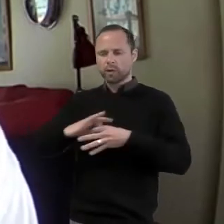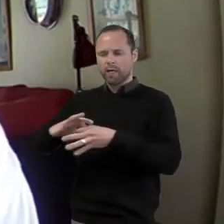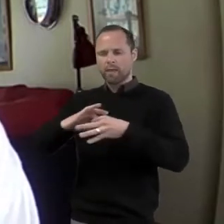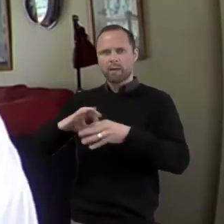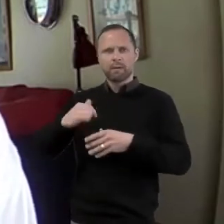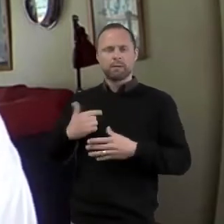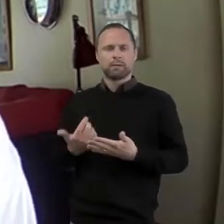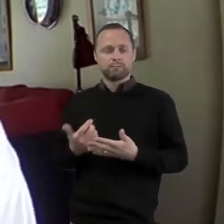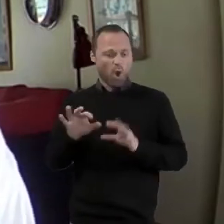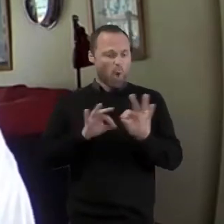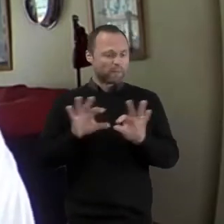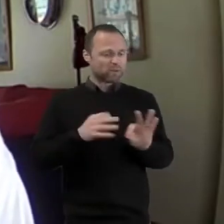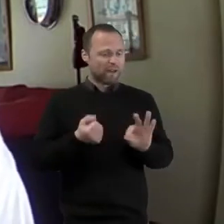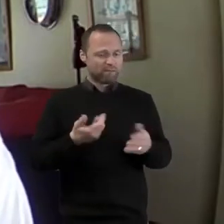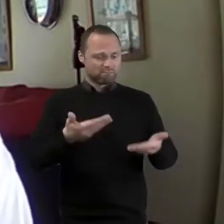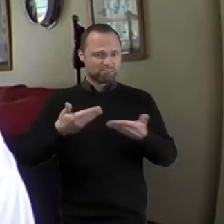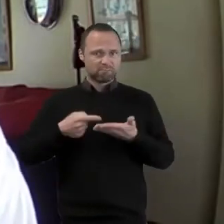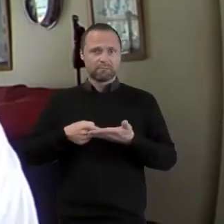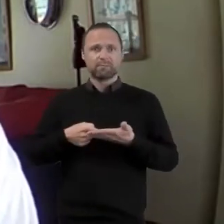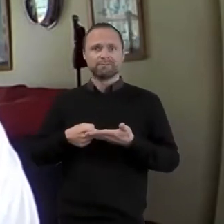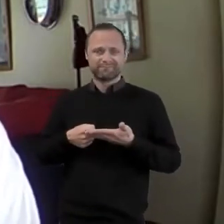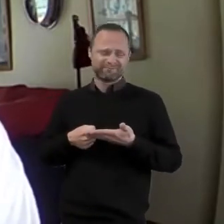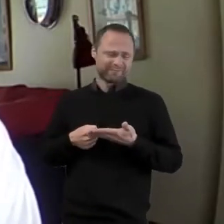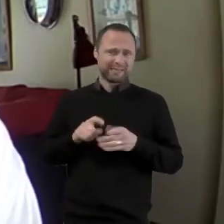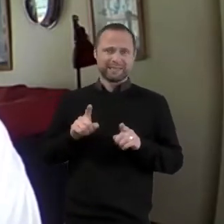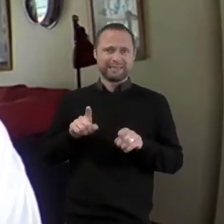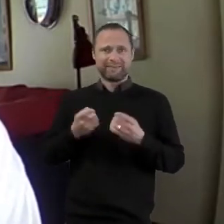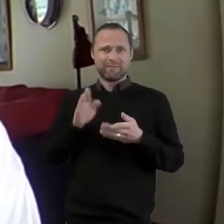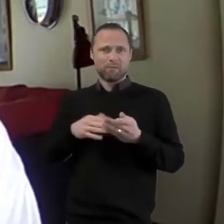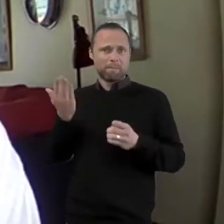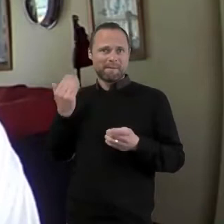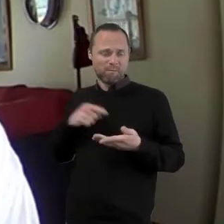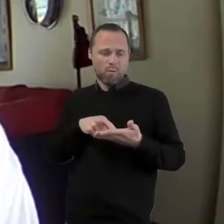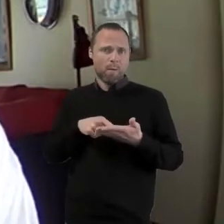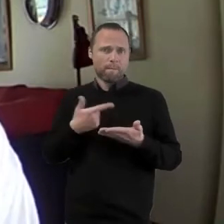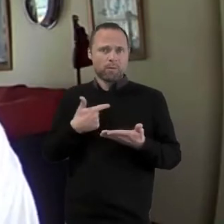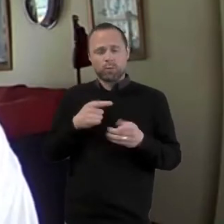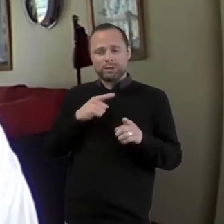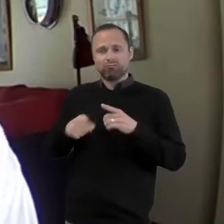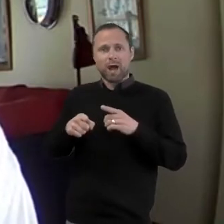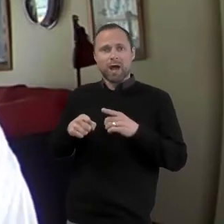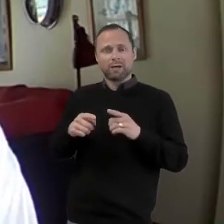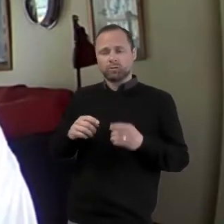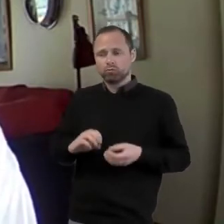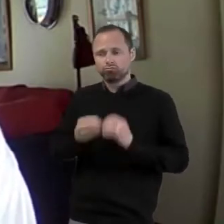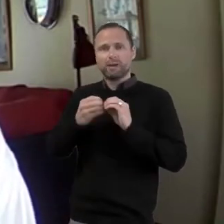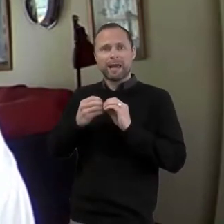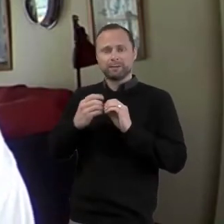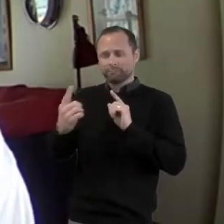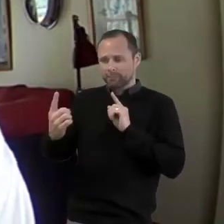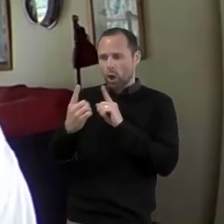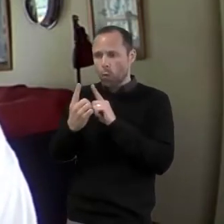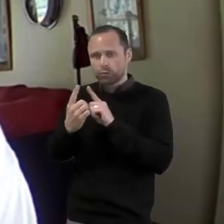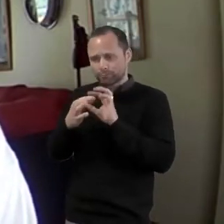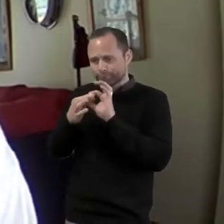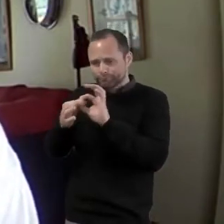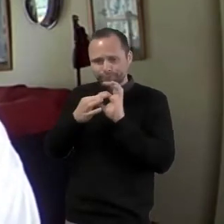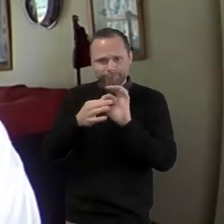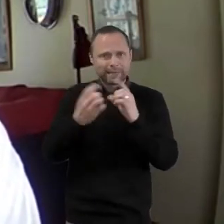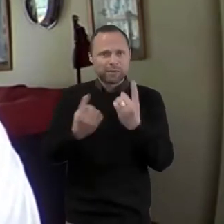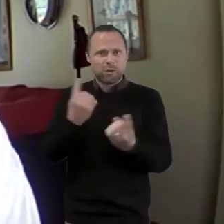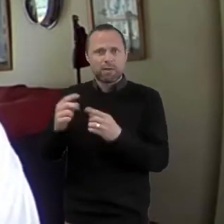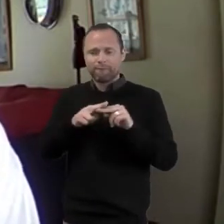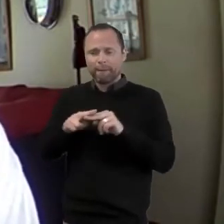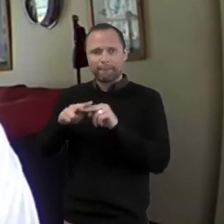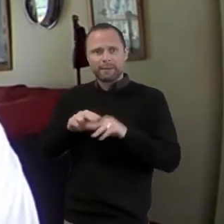options, not the normal we're used to, but the closest that we can create in the circumstances. At